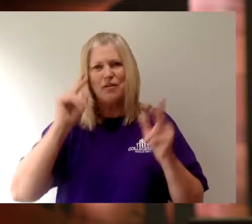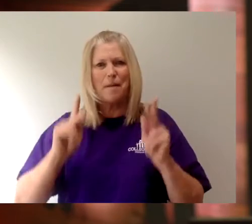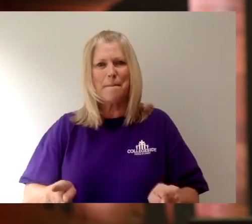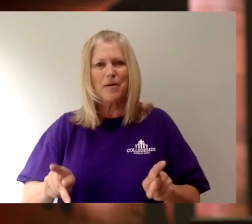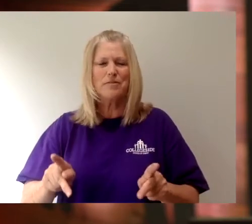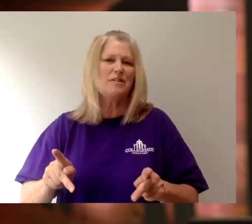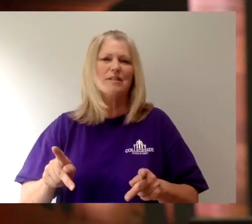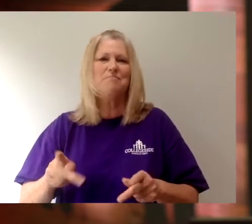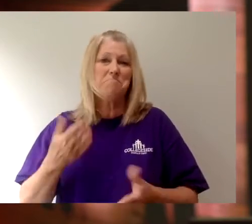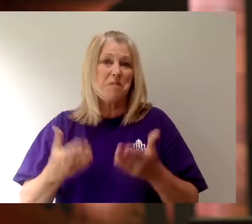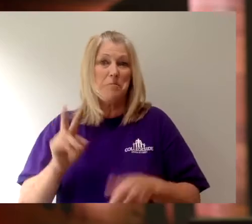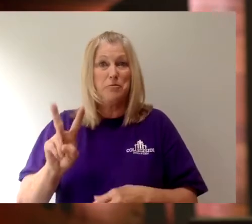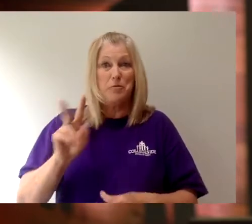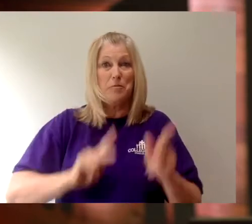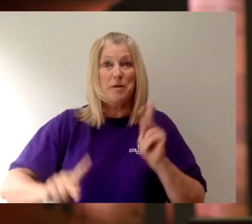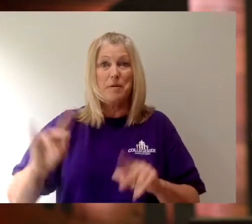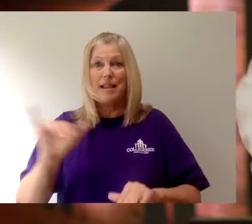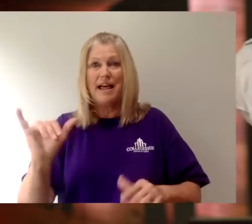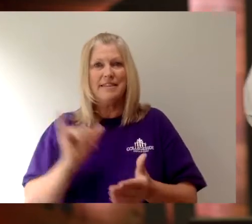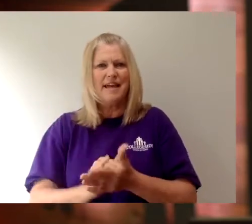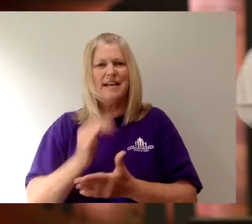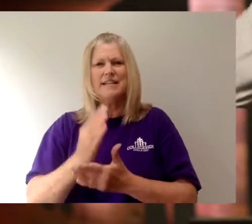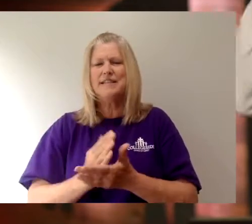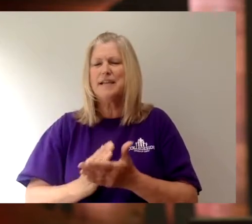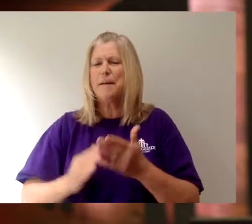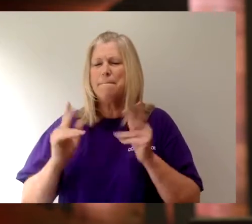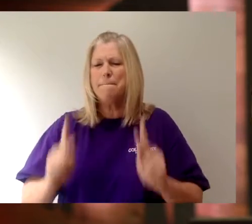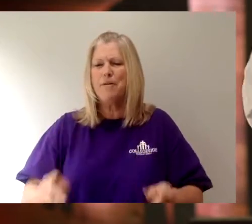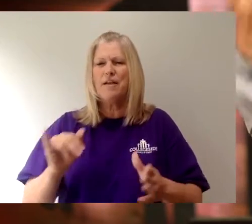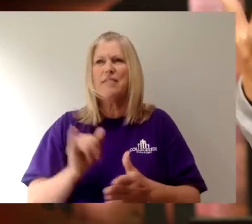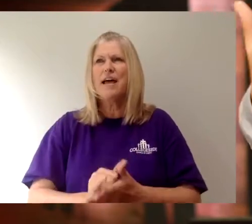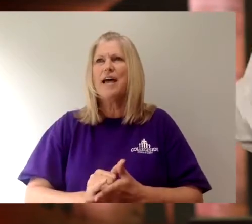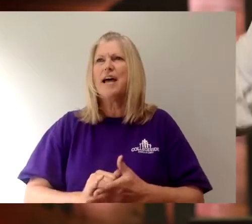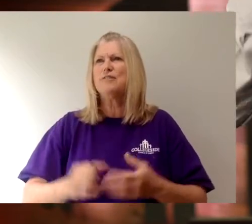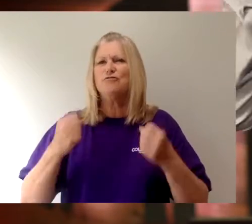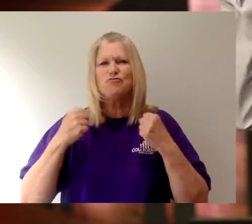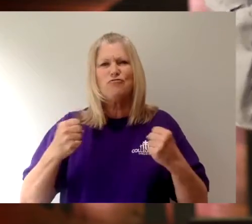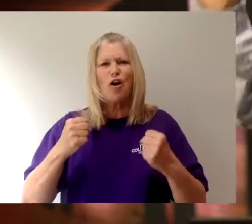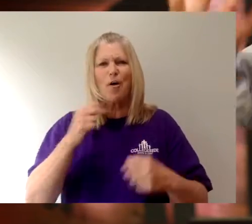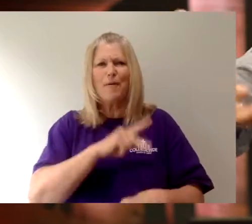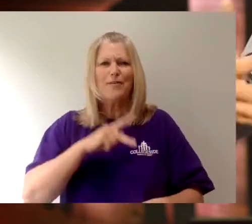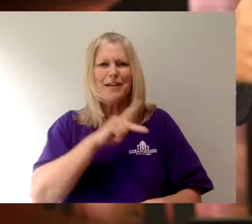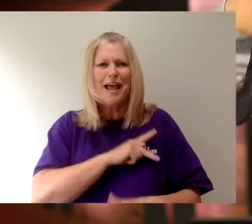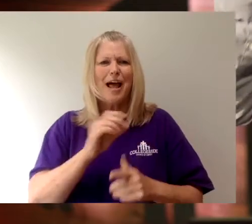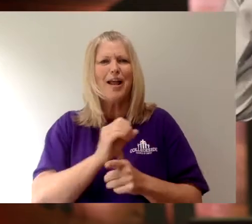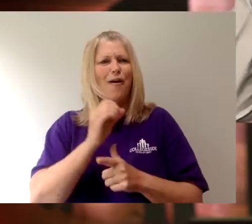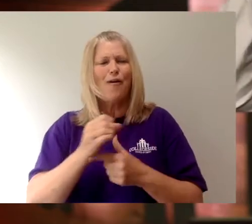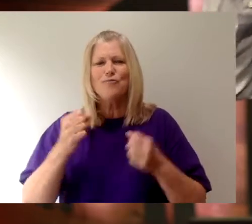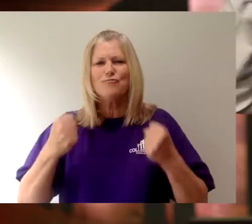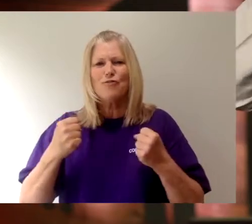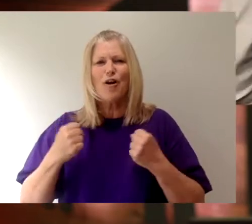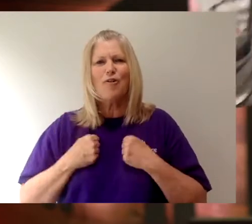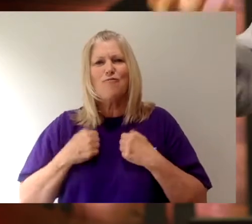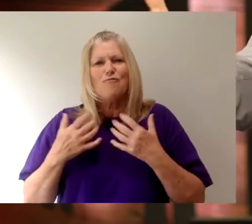a person or two like that. Somebody who's got such, whether it's a strong personality or strong will or